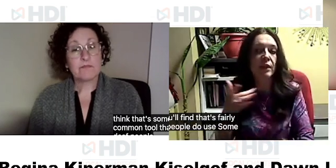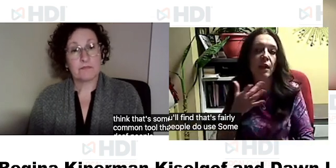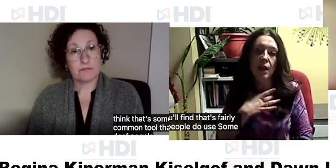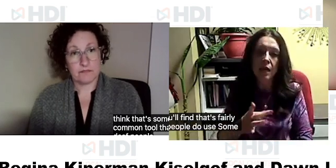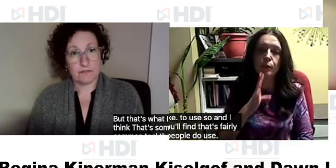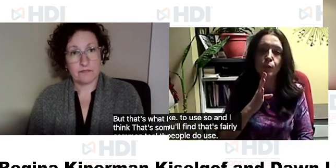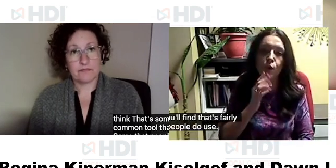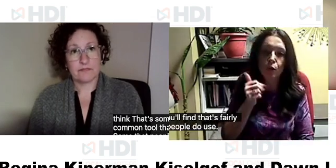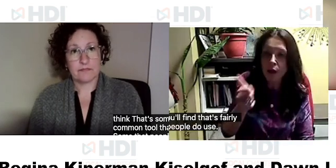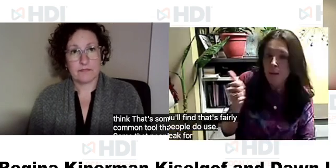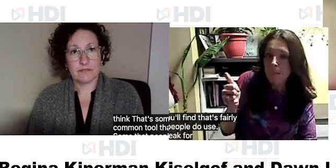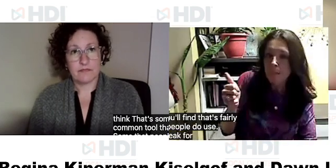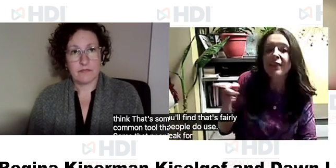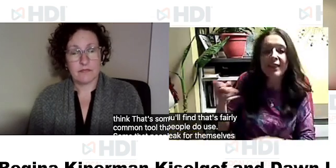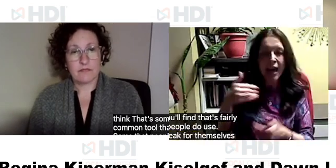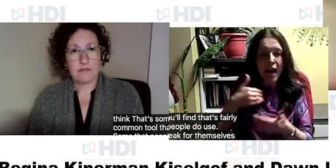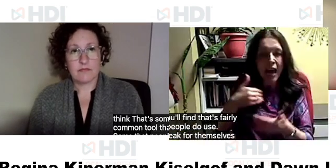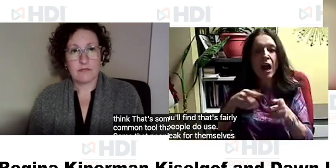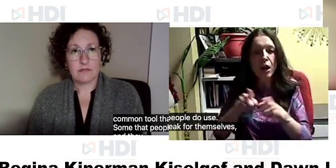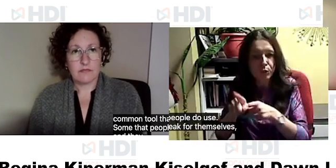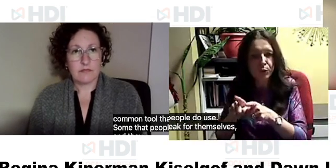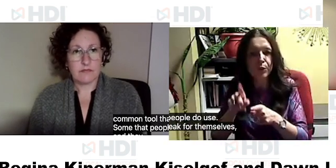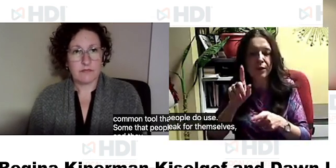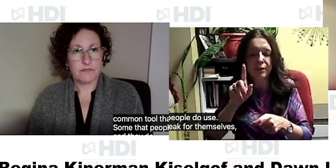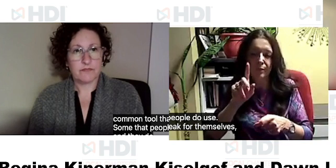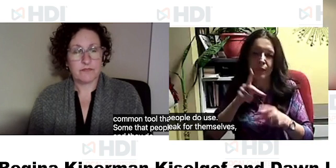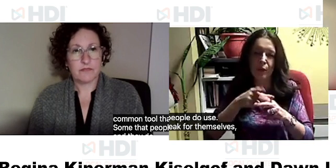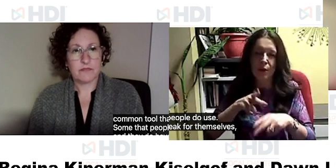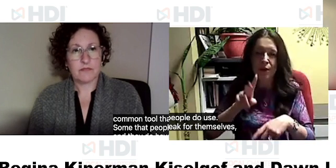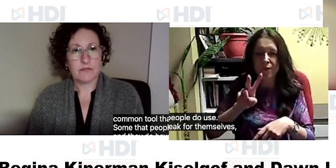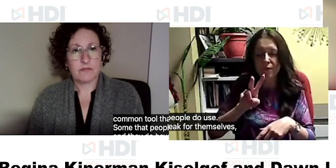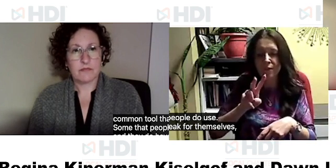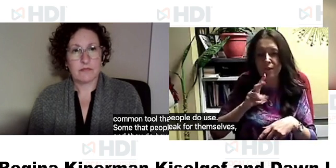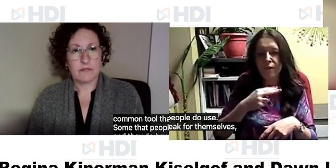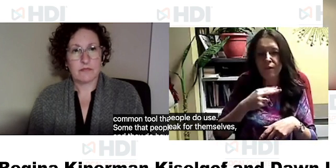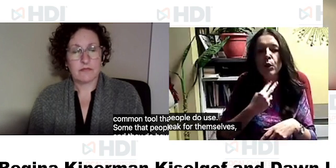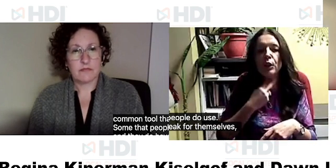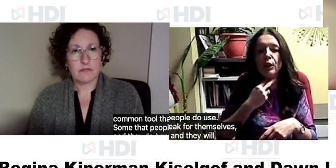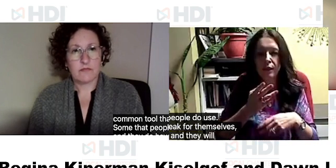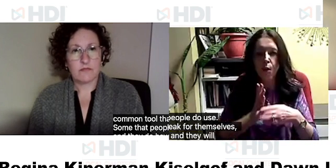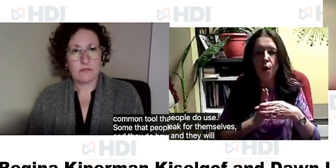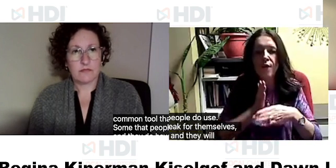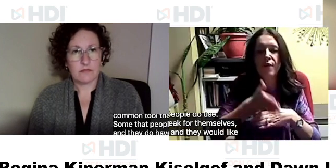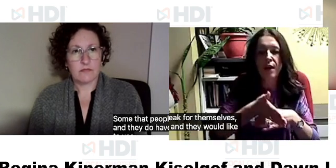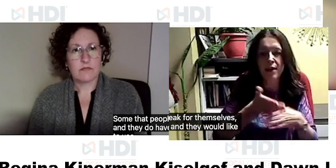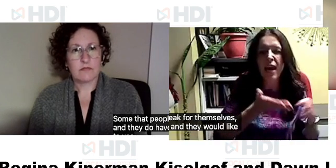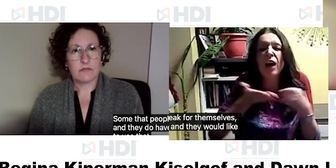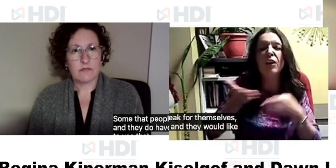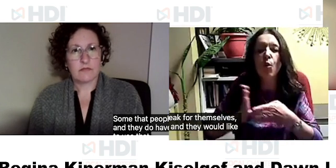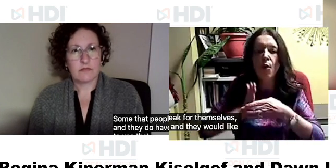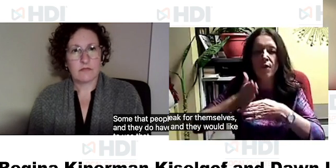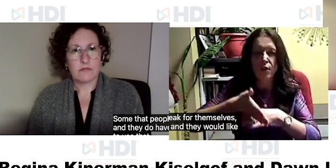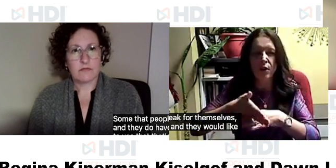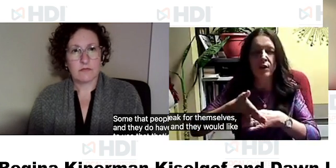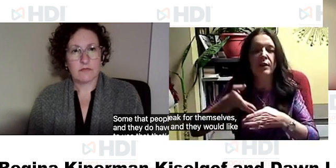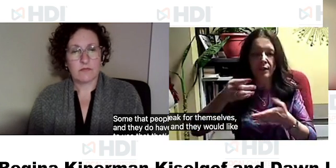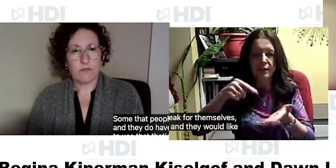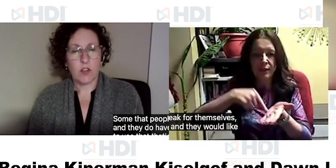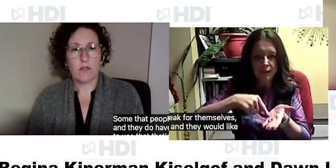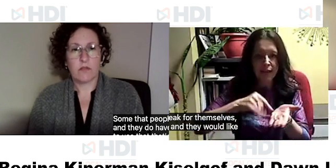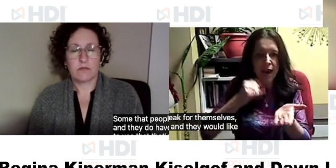prefer to speak for themselves and they do have a voice that and they would like to use that that's called um